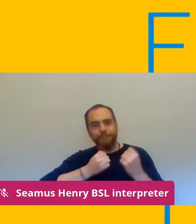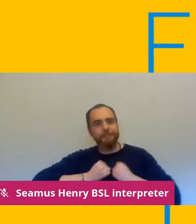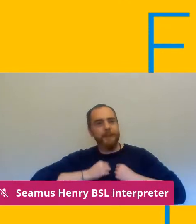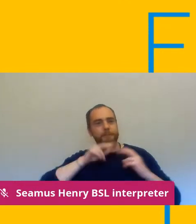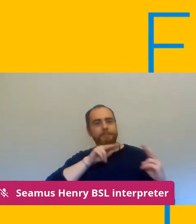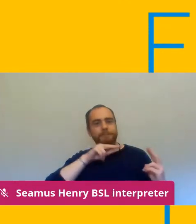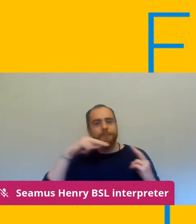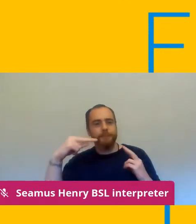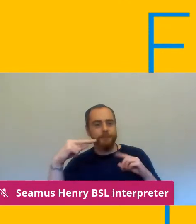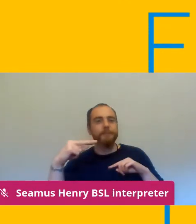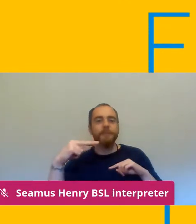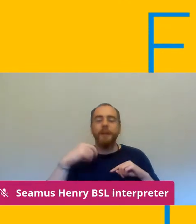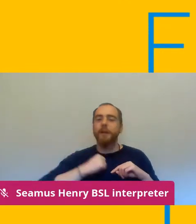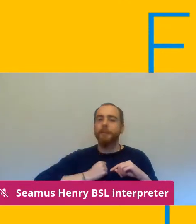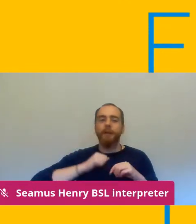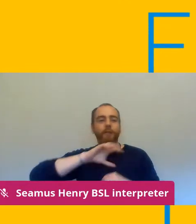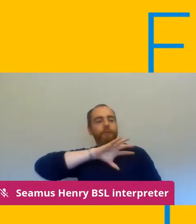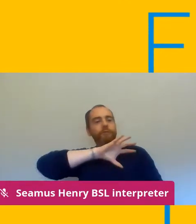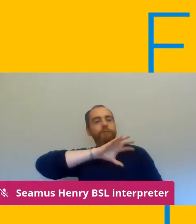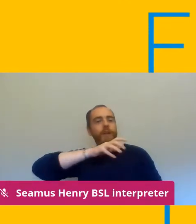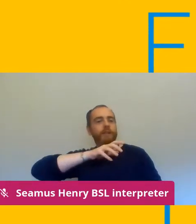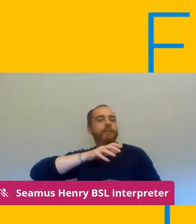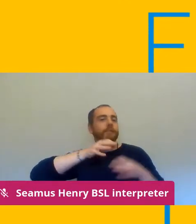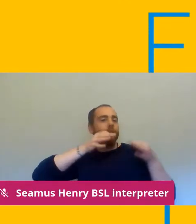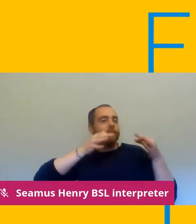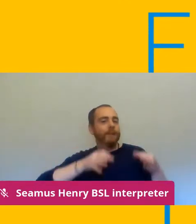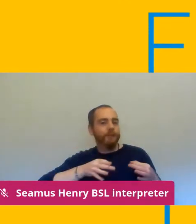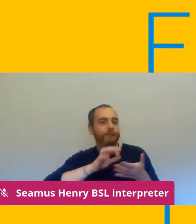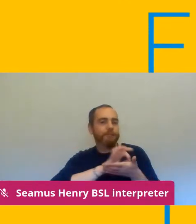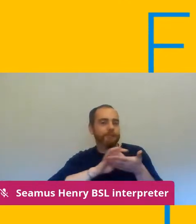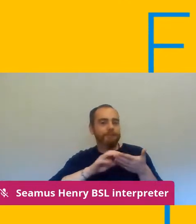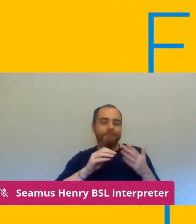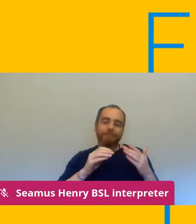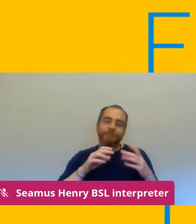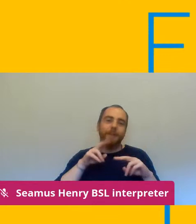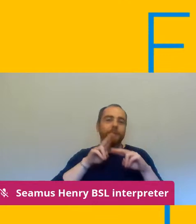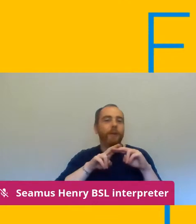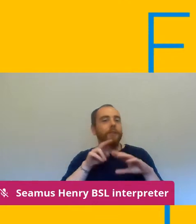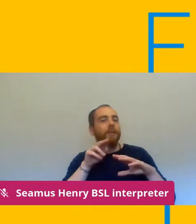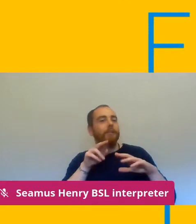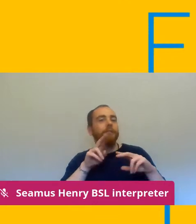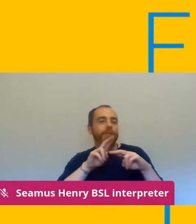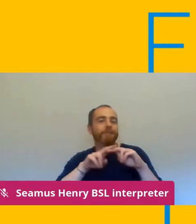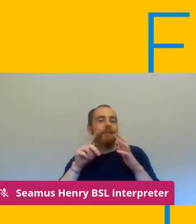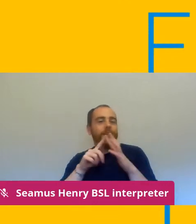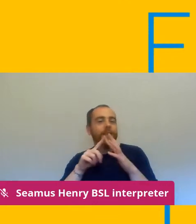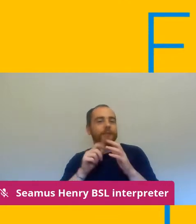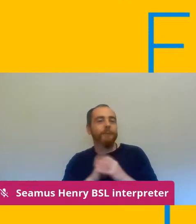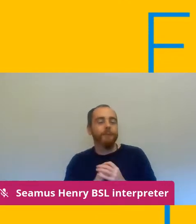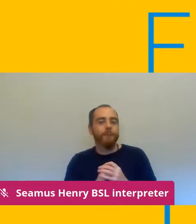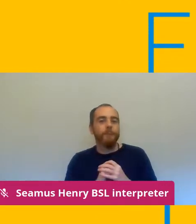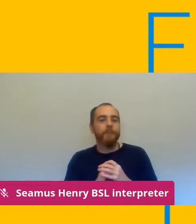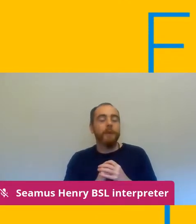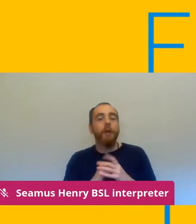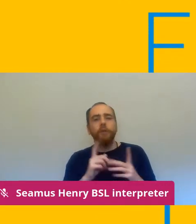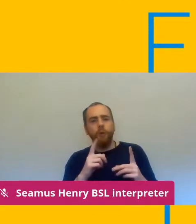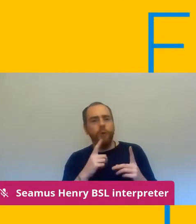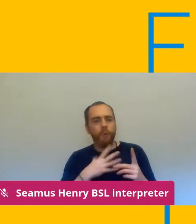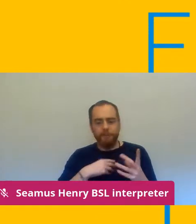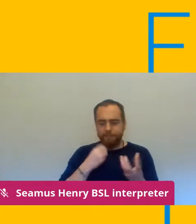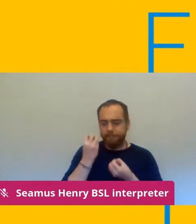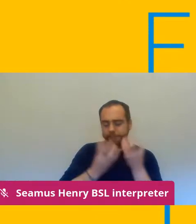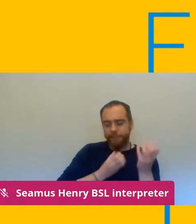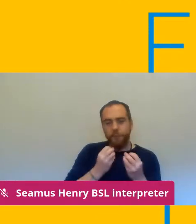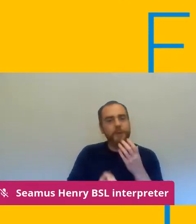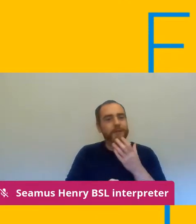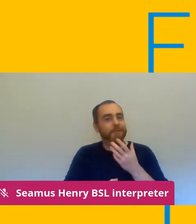view of being a regional official in london further education about what has been happening on the ground and where we think things are going in